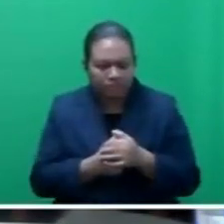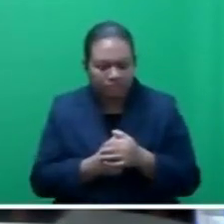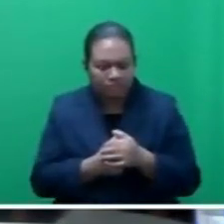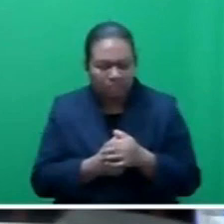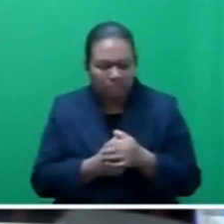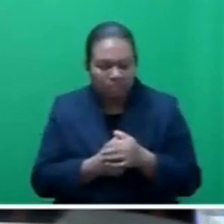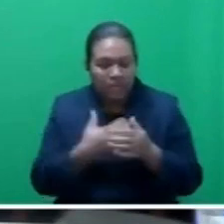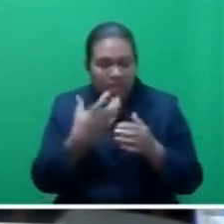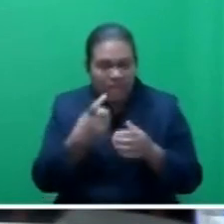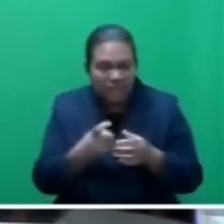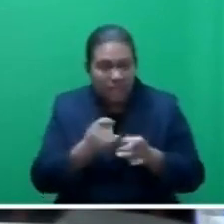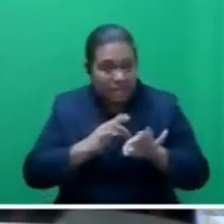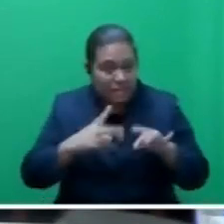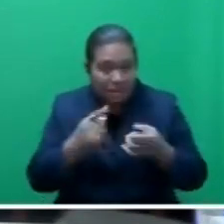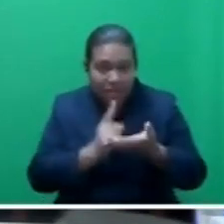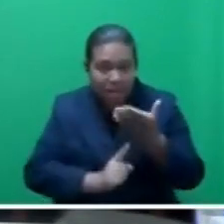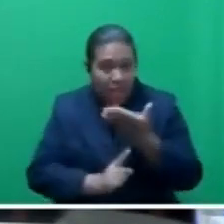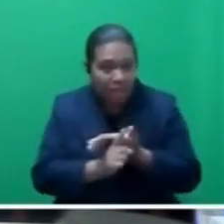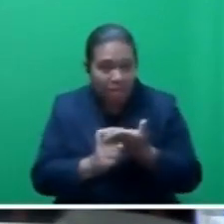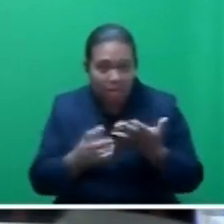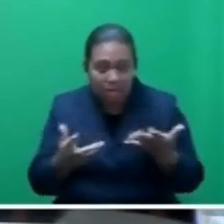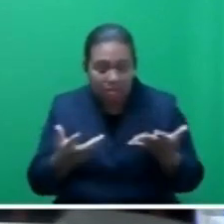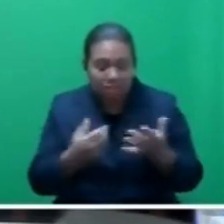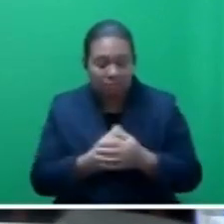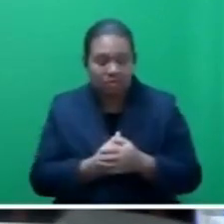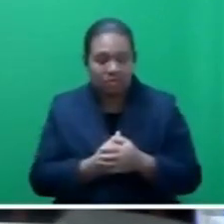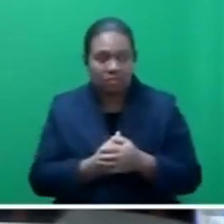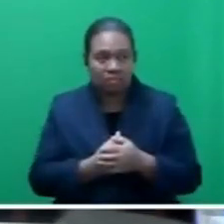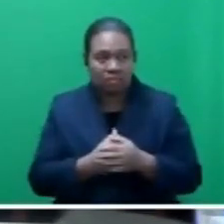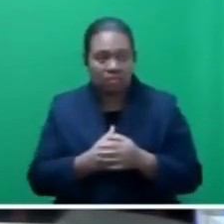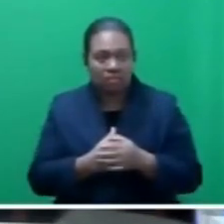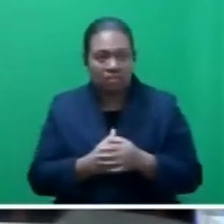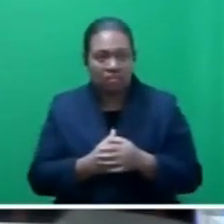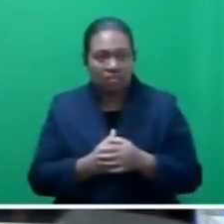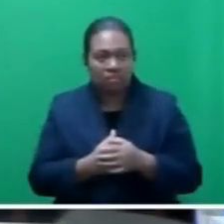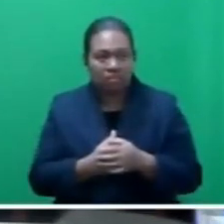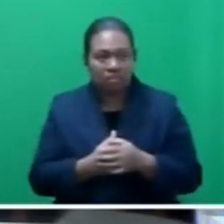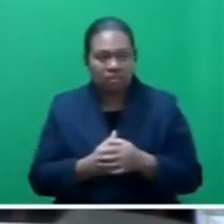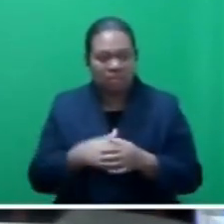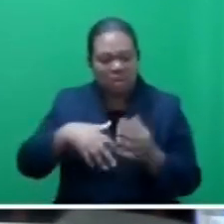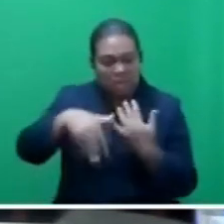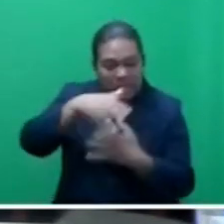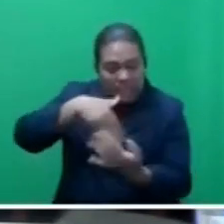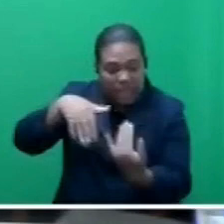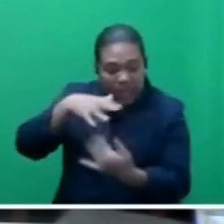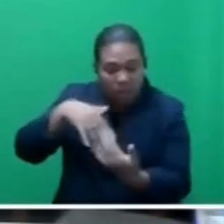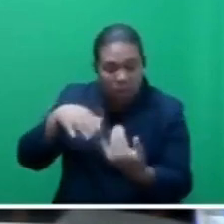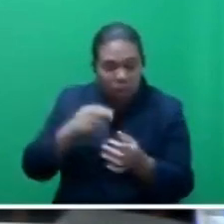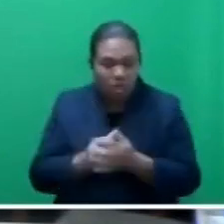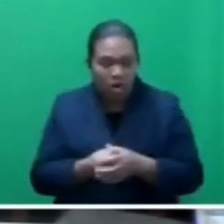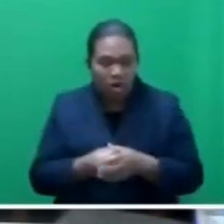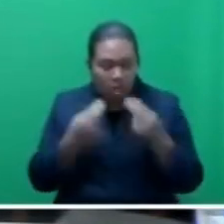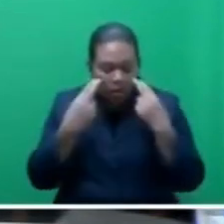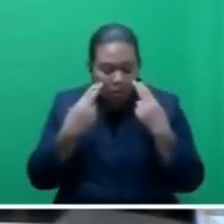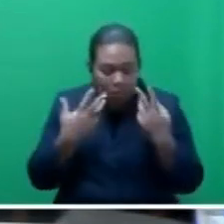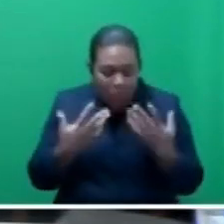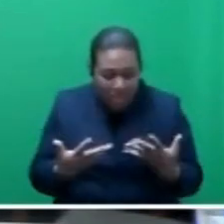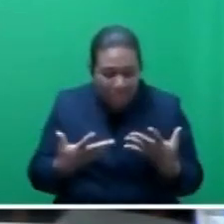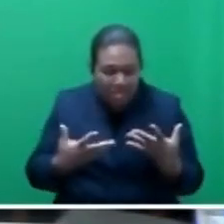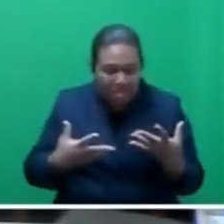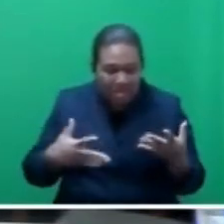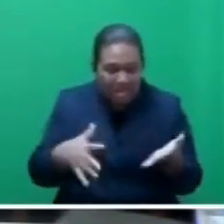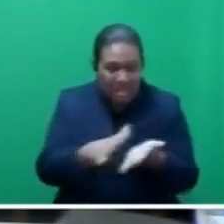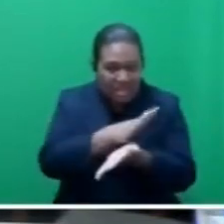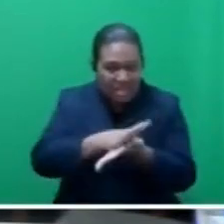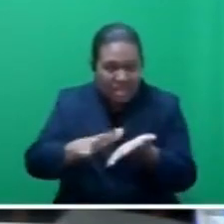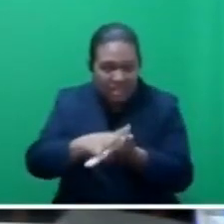happen, whether it is external shocks I am referring to mostly cyclones or natural disasters or COVID-19 pandemic